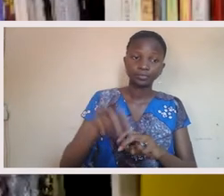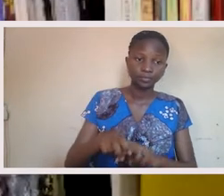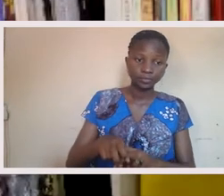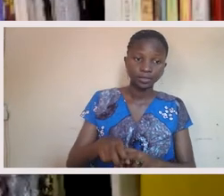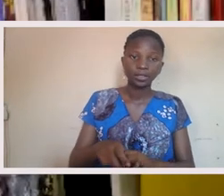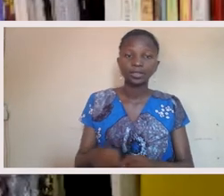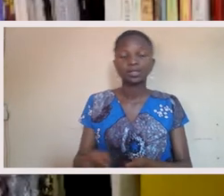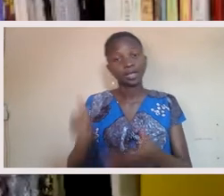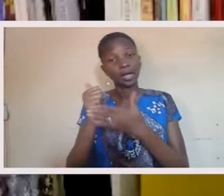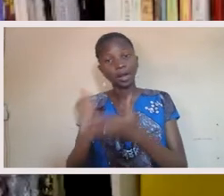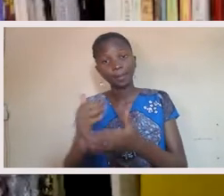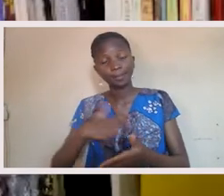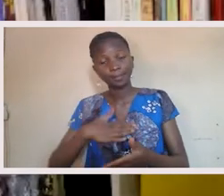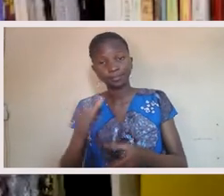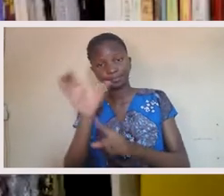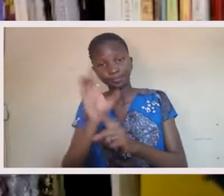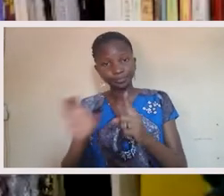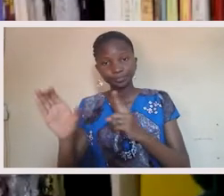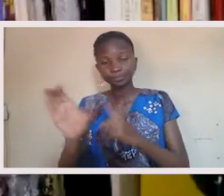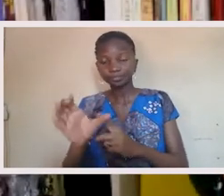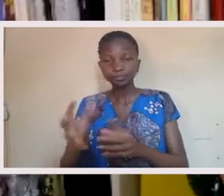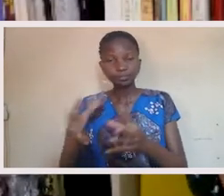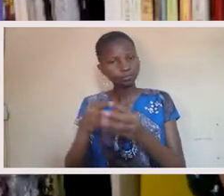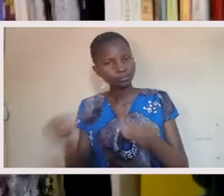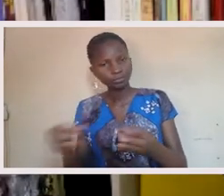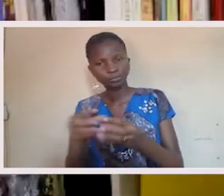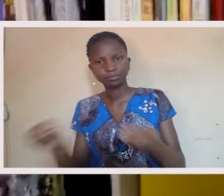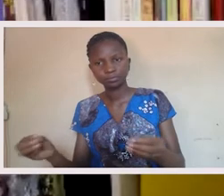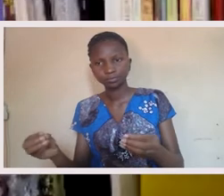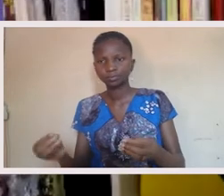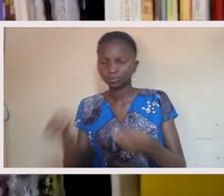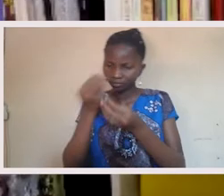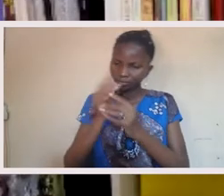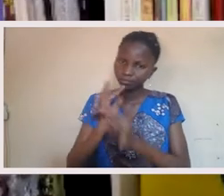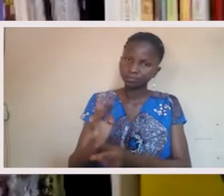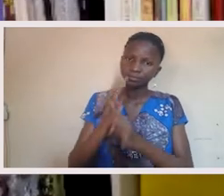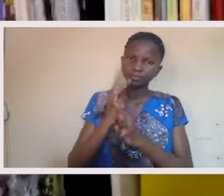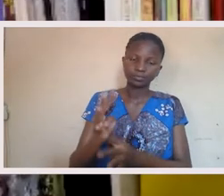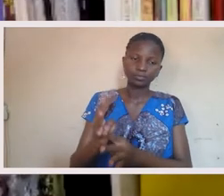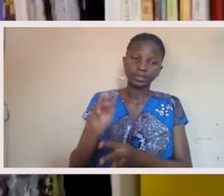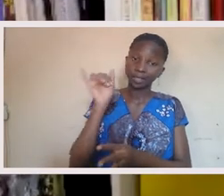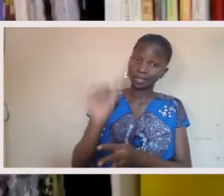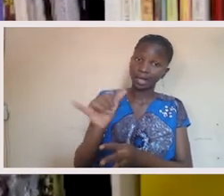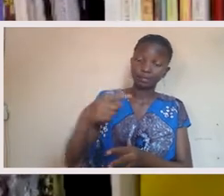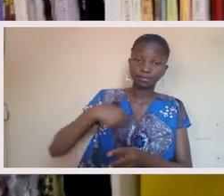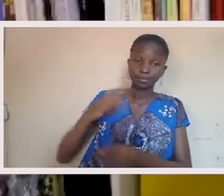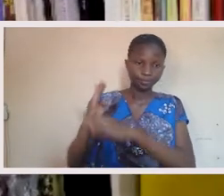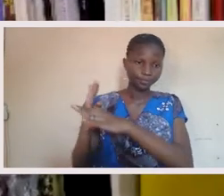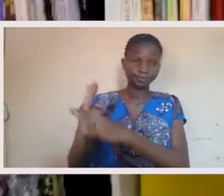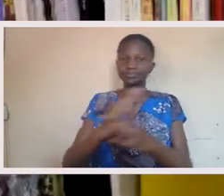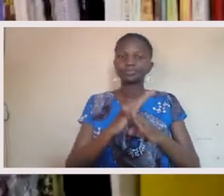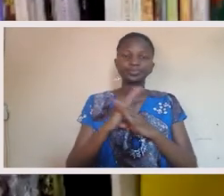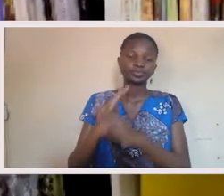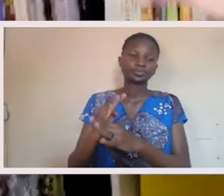first thing is to watch for the ways in which my community needs to express, right? And then protect that space. So